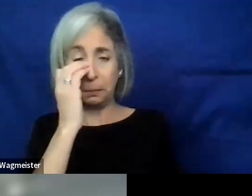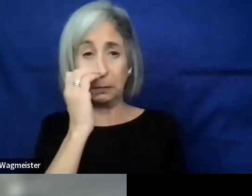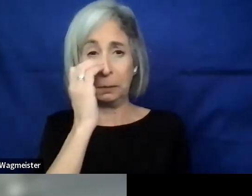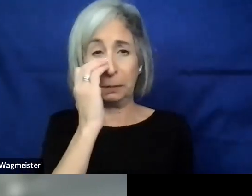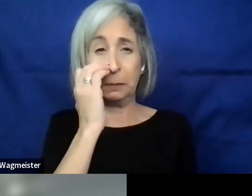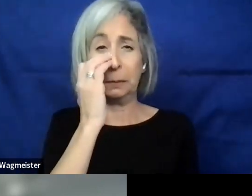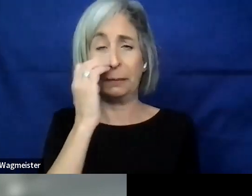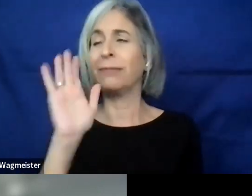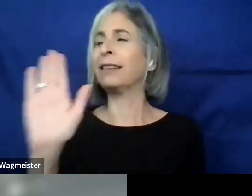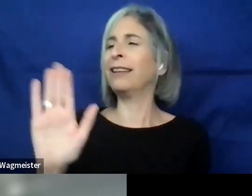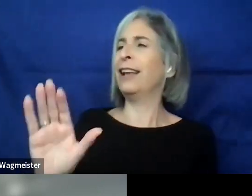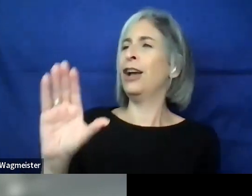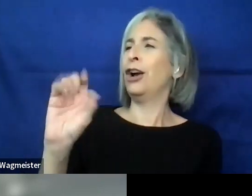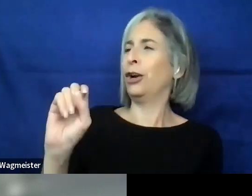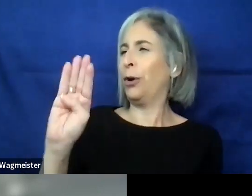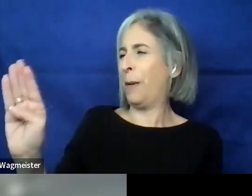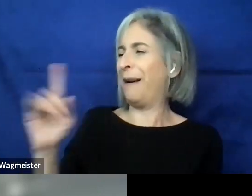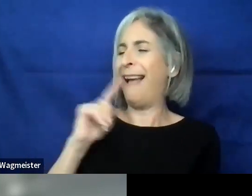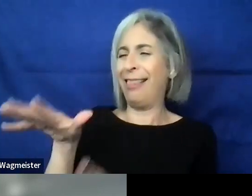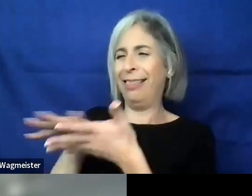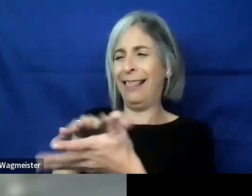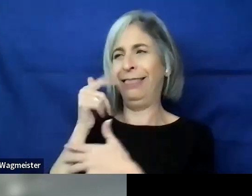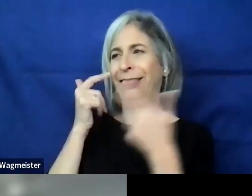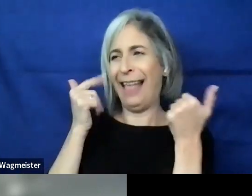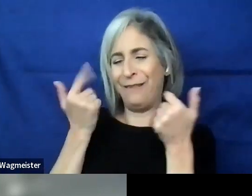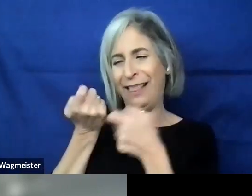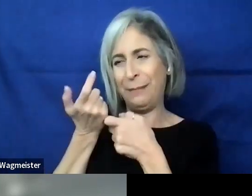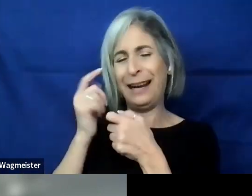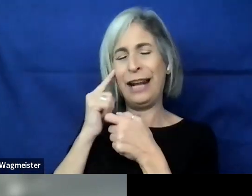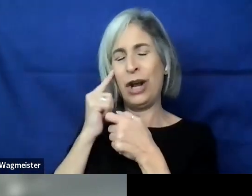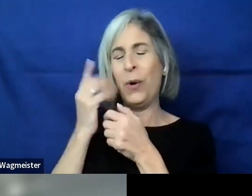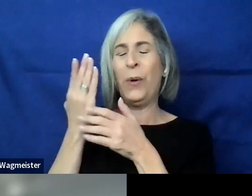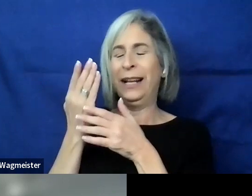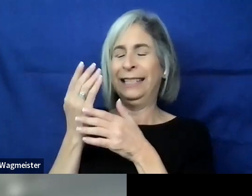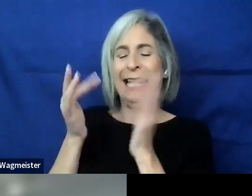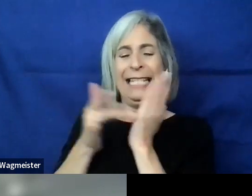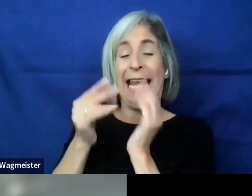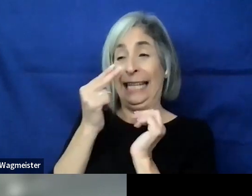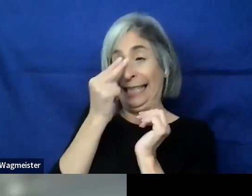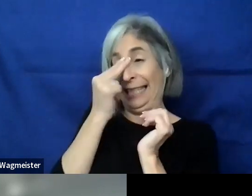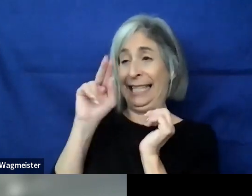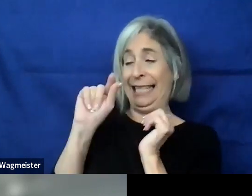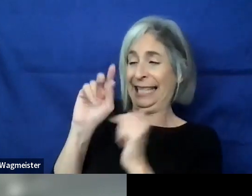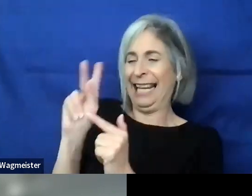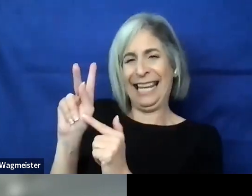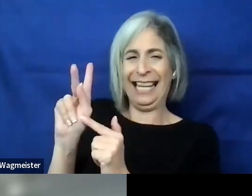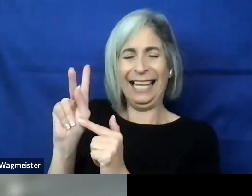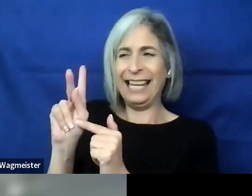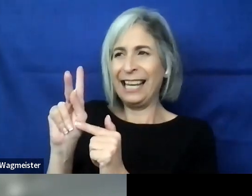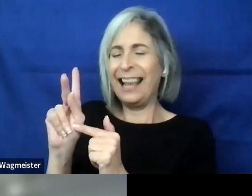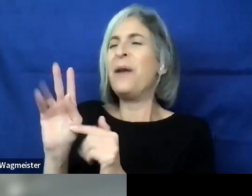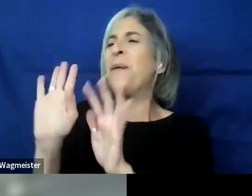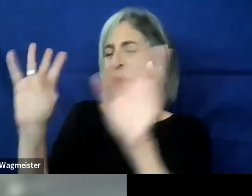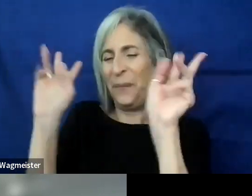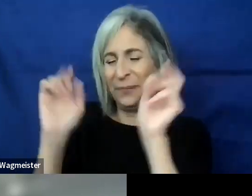And Cora, I laugh a little bit. I think there's some tech geek humor in all of that. But I think it's interesting, as we